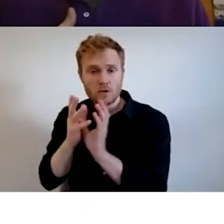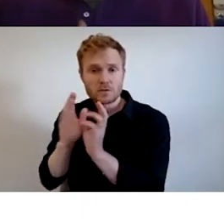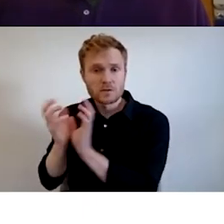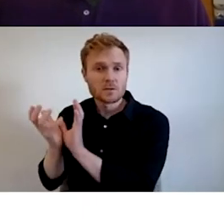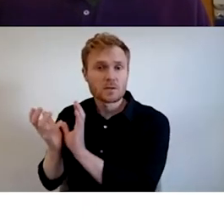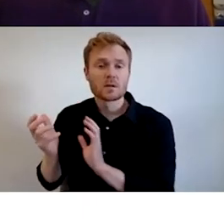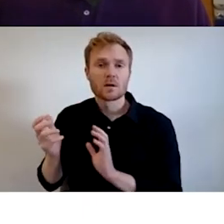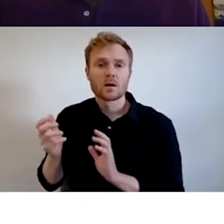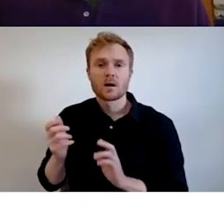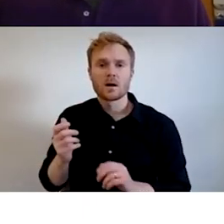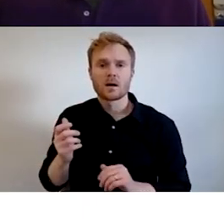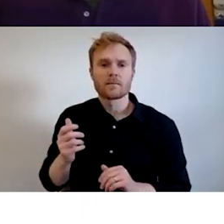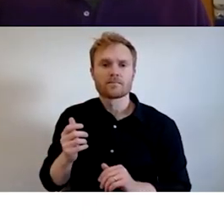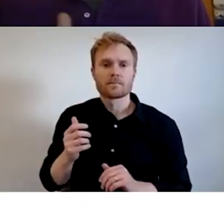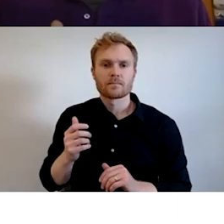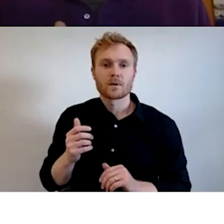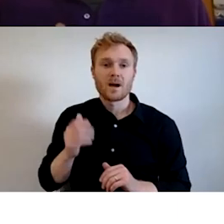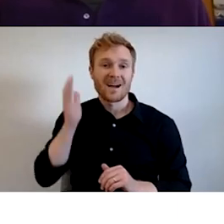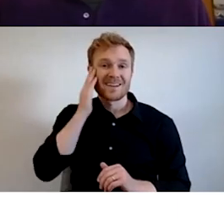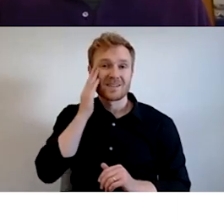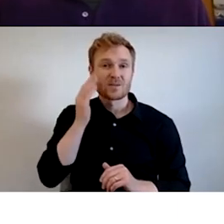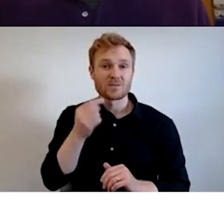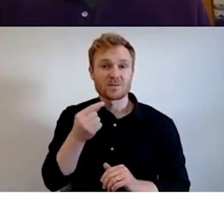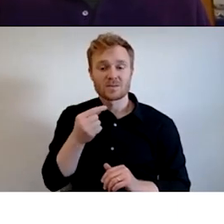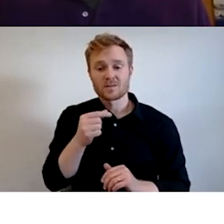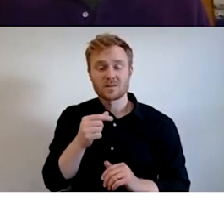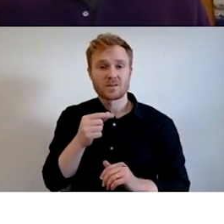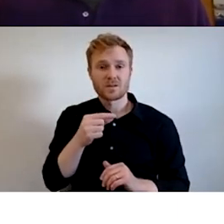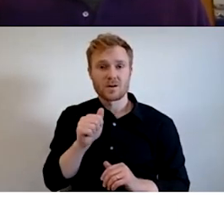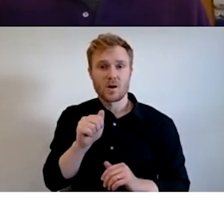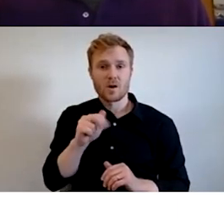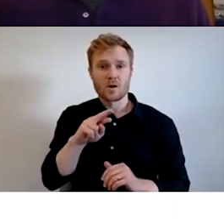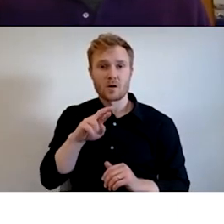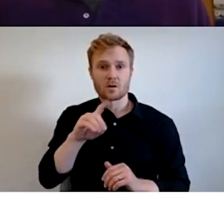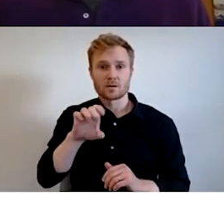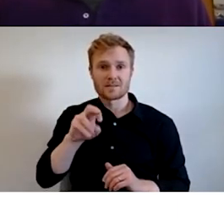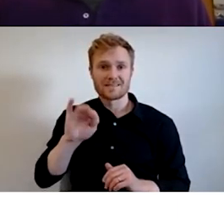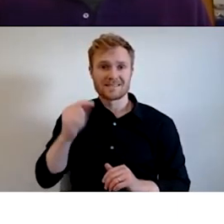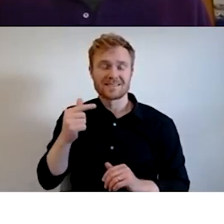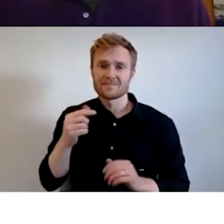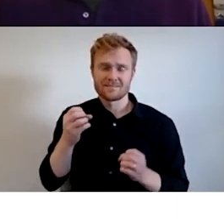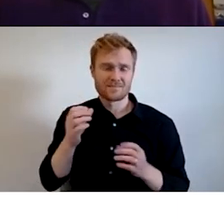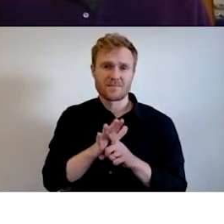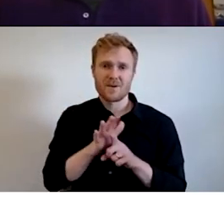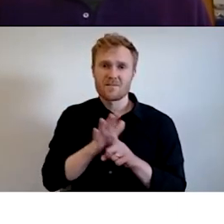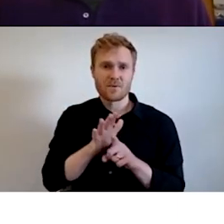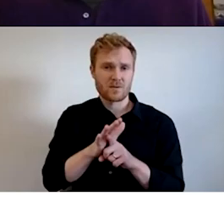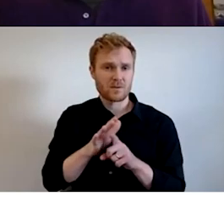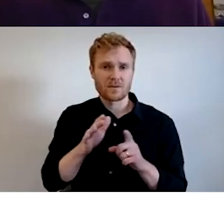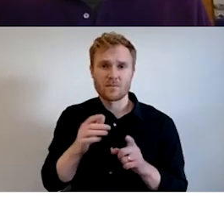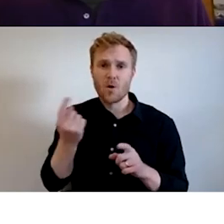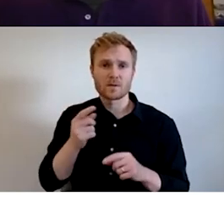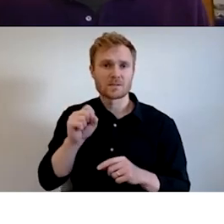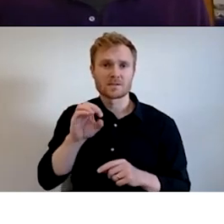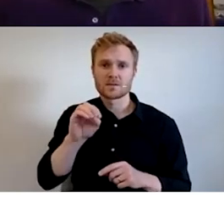the time, um, gardening scored really high as a recreational, um, activity. A lot of people really enjoy gardening, myself included.